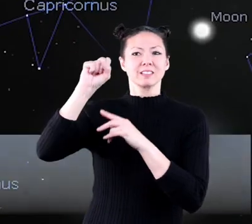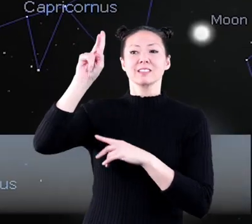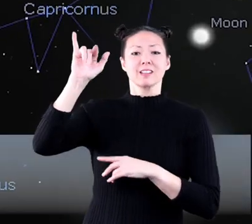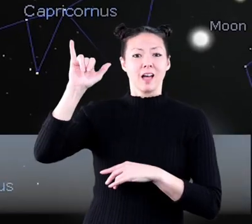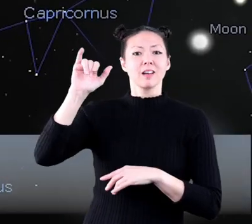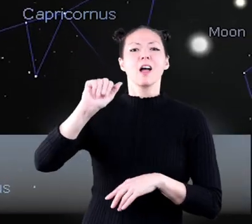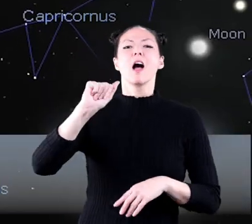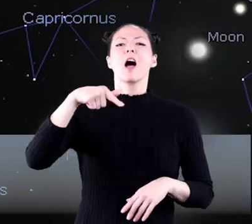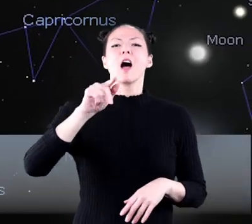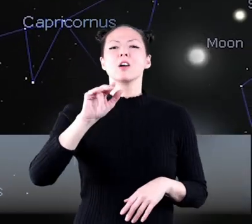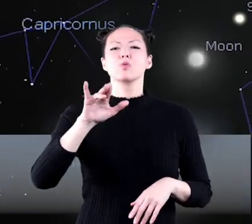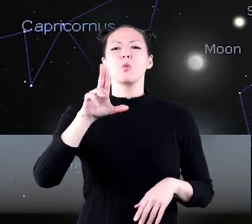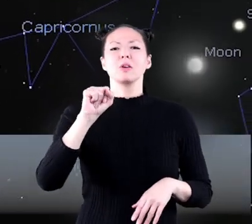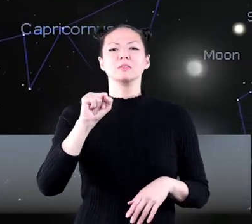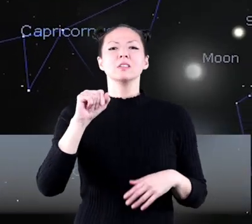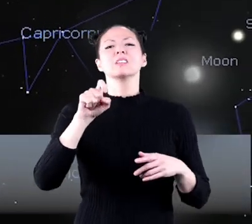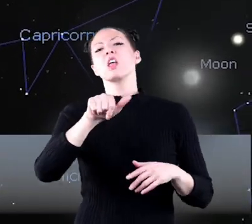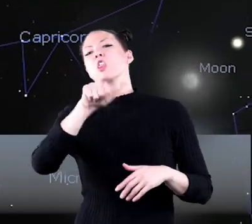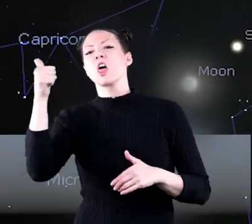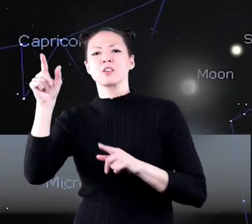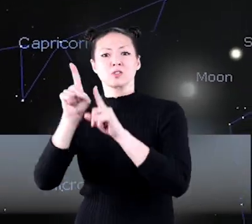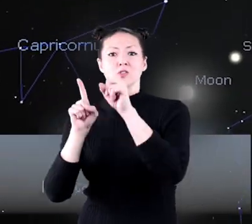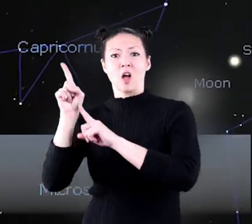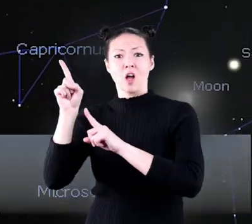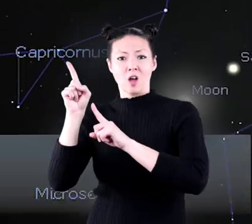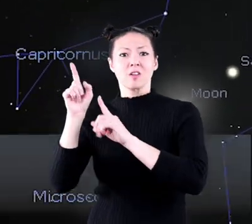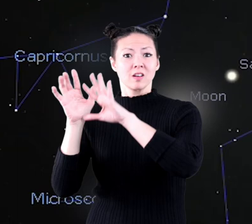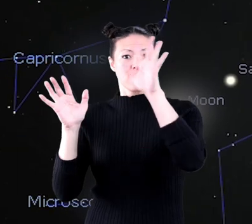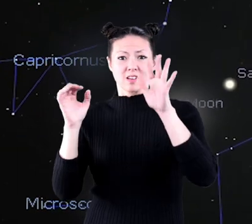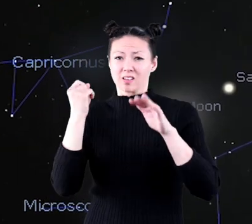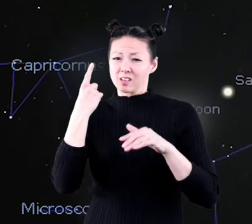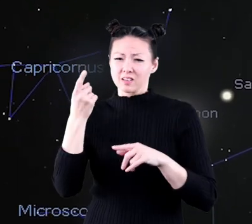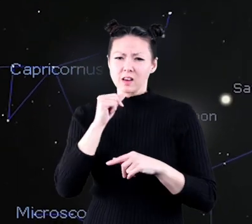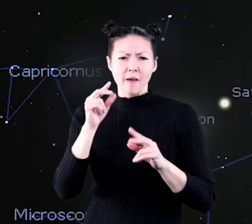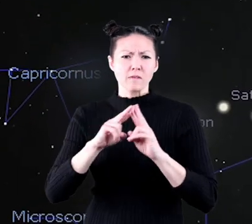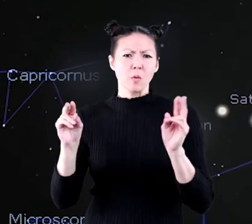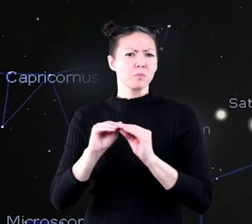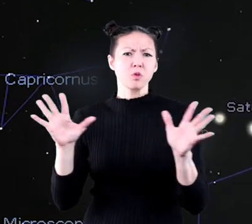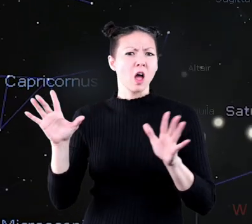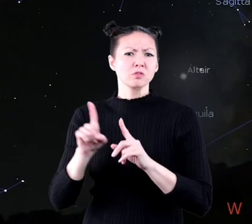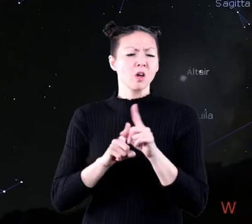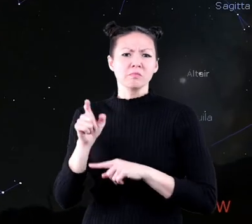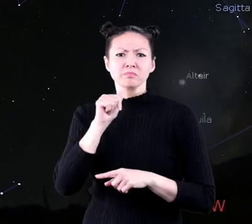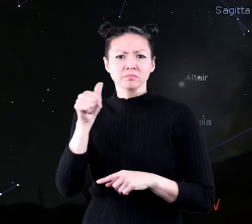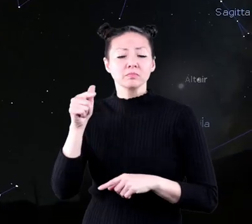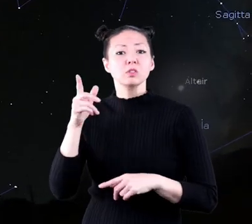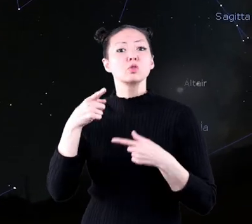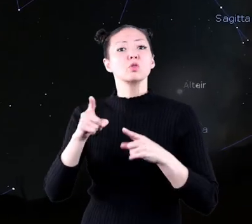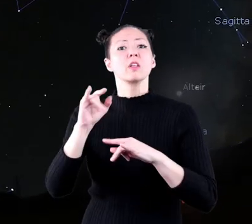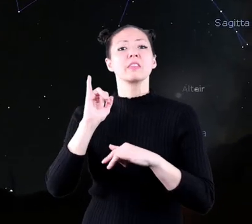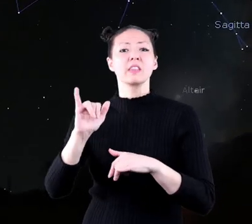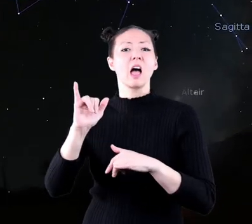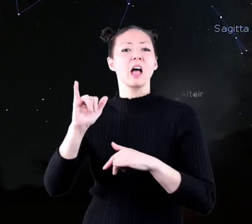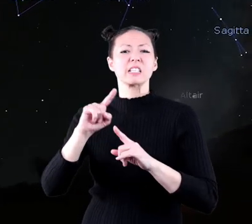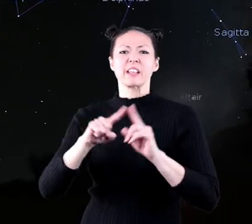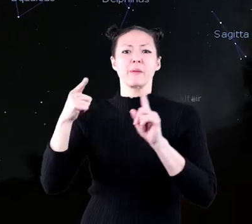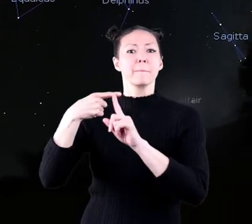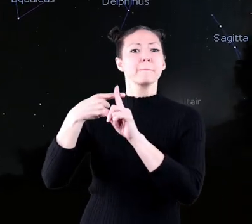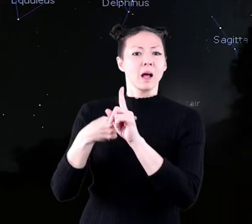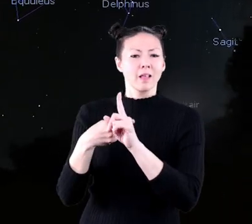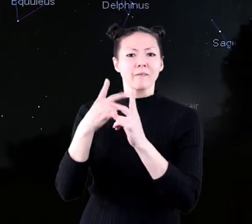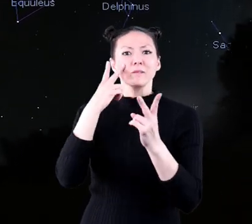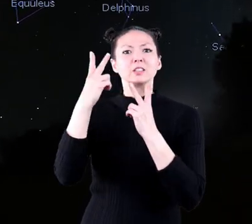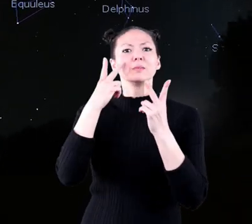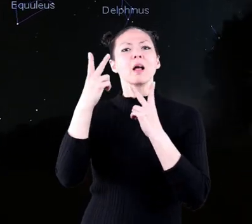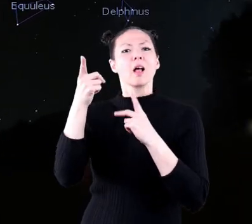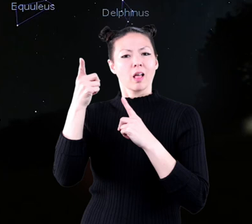Aquarius is another large constellation with stars that aren't very bright. During different months of the year, it